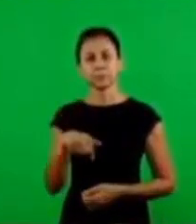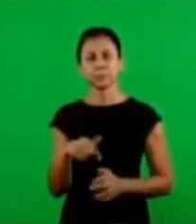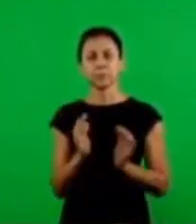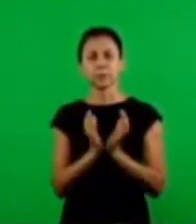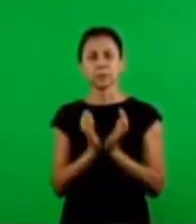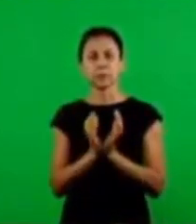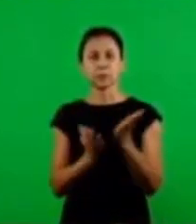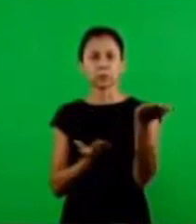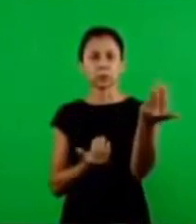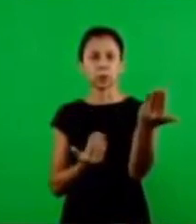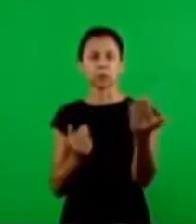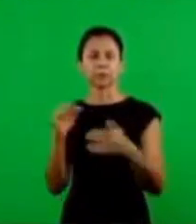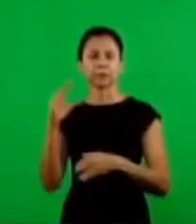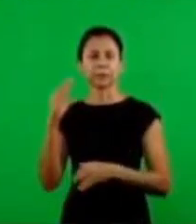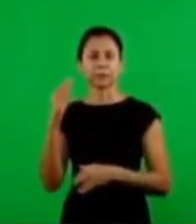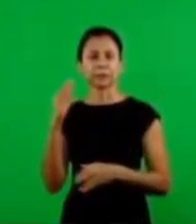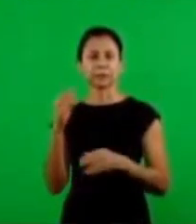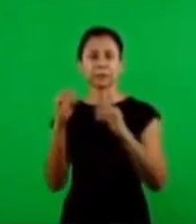we have a group of youth